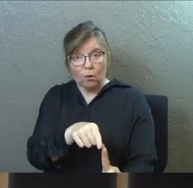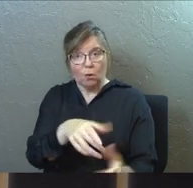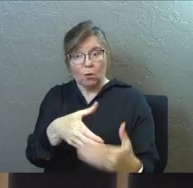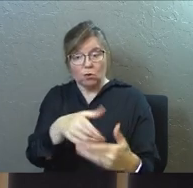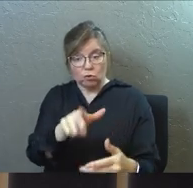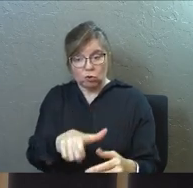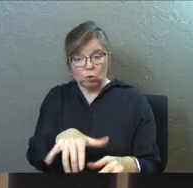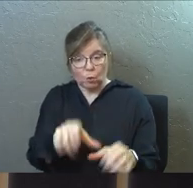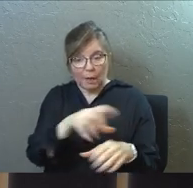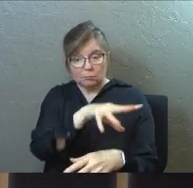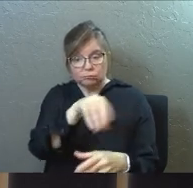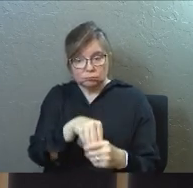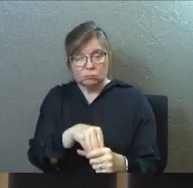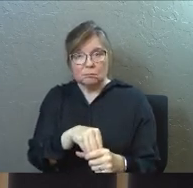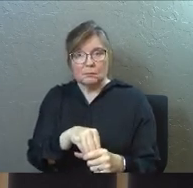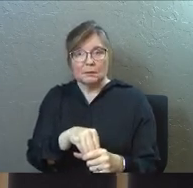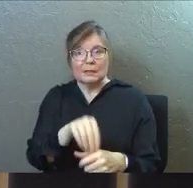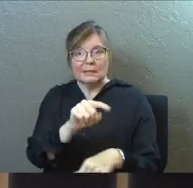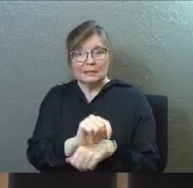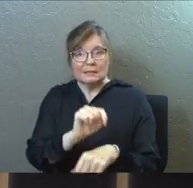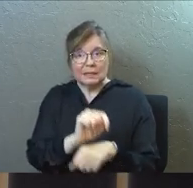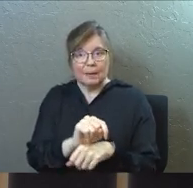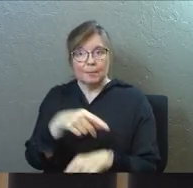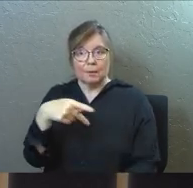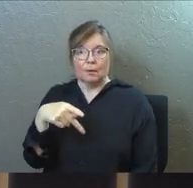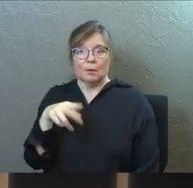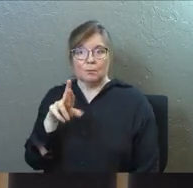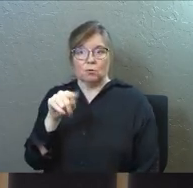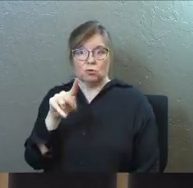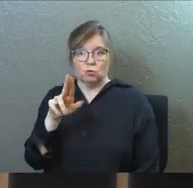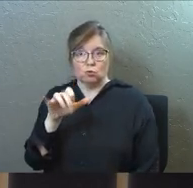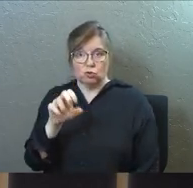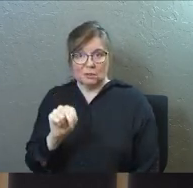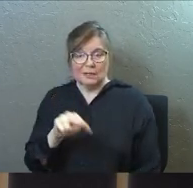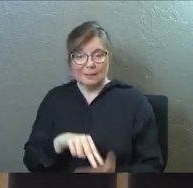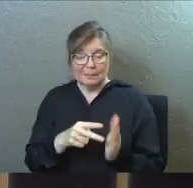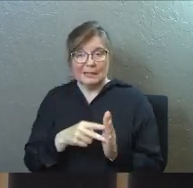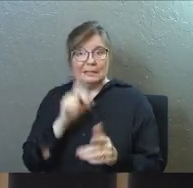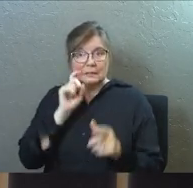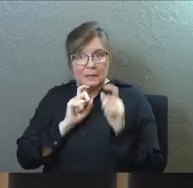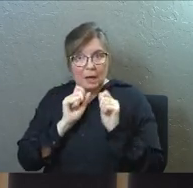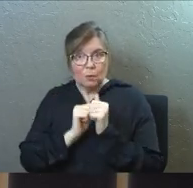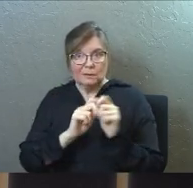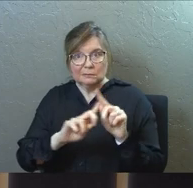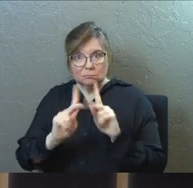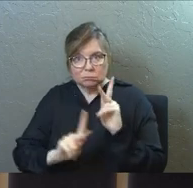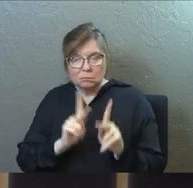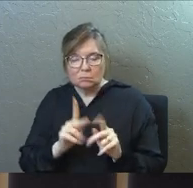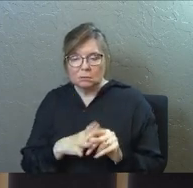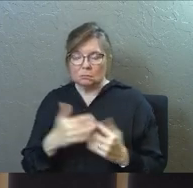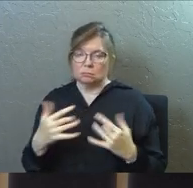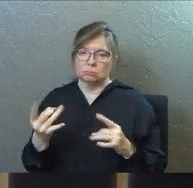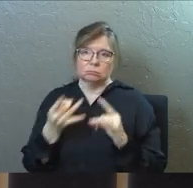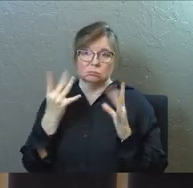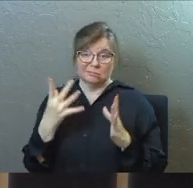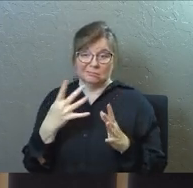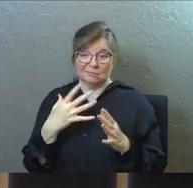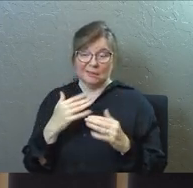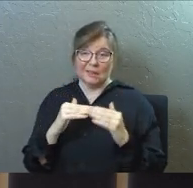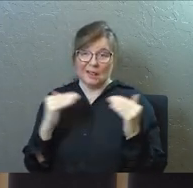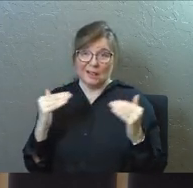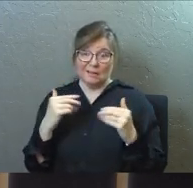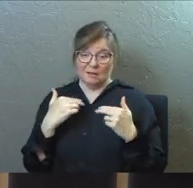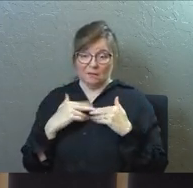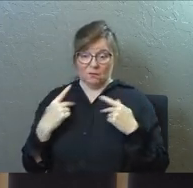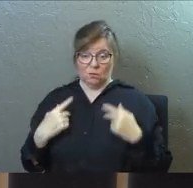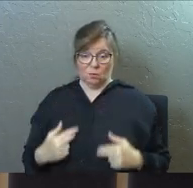you took part in temple prostitution, now just imagine the level of objectification of your